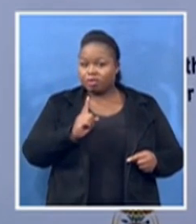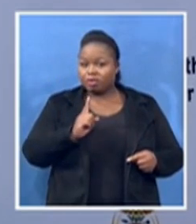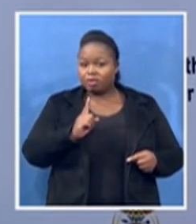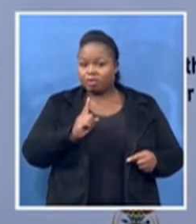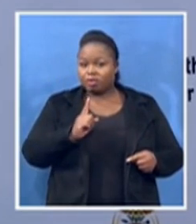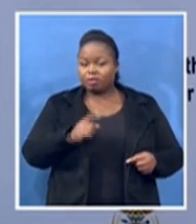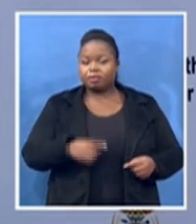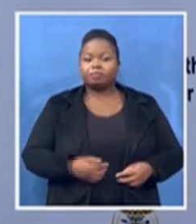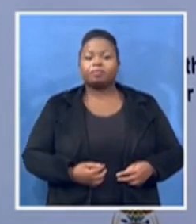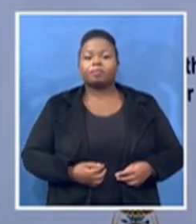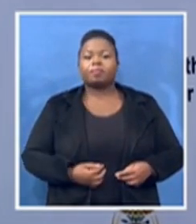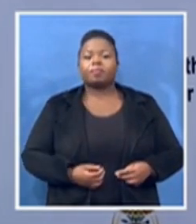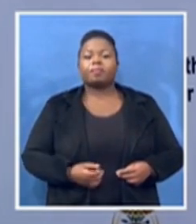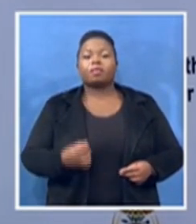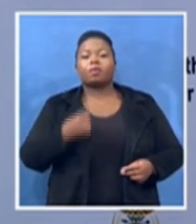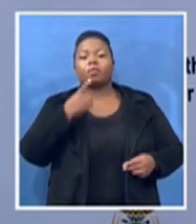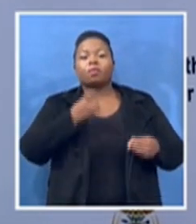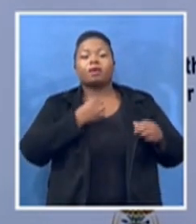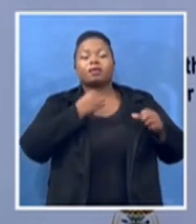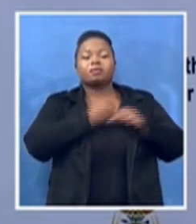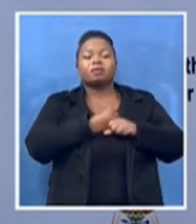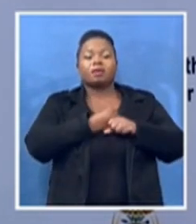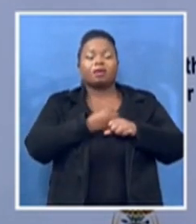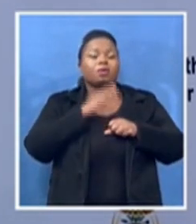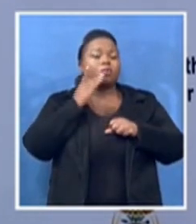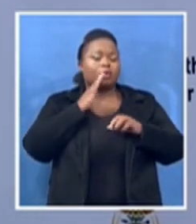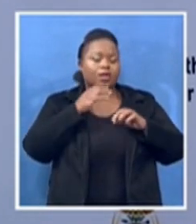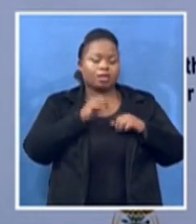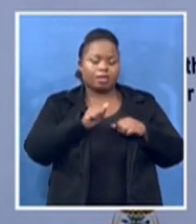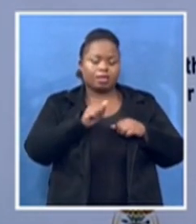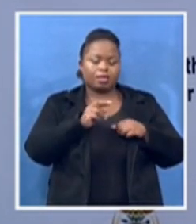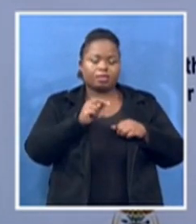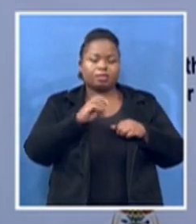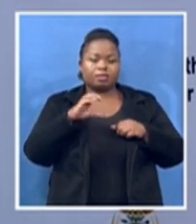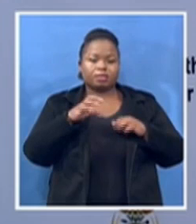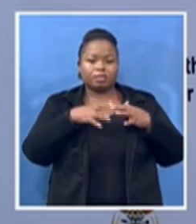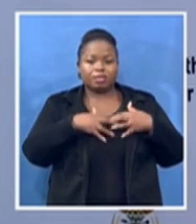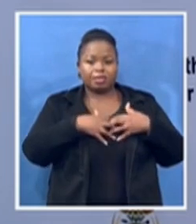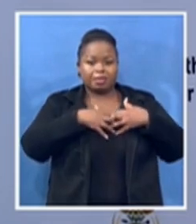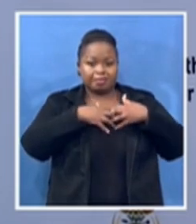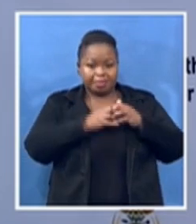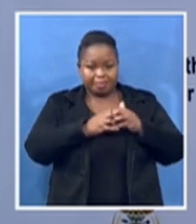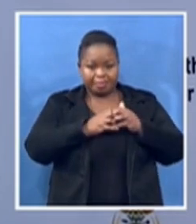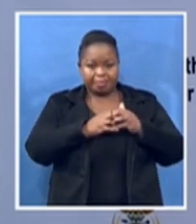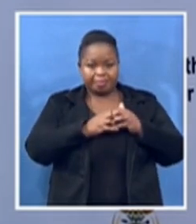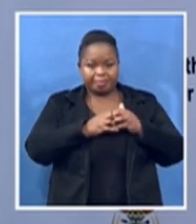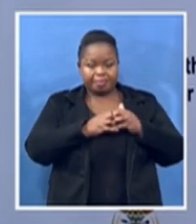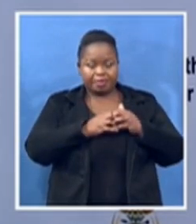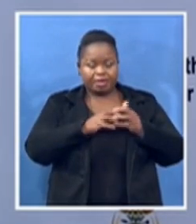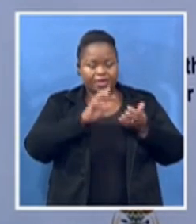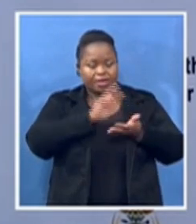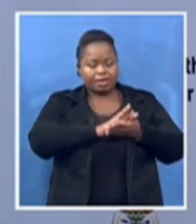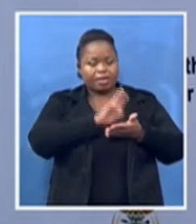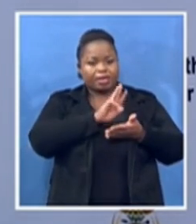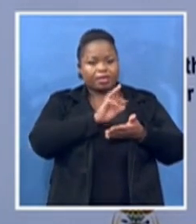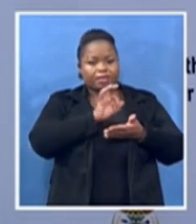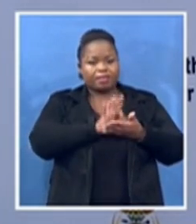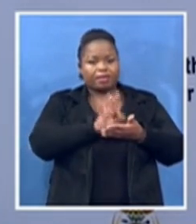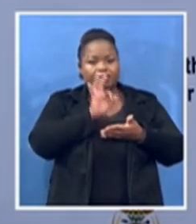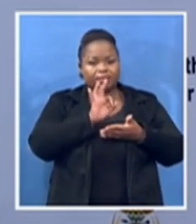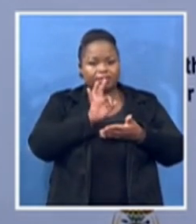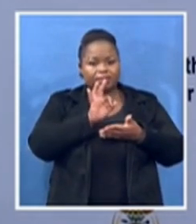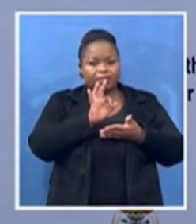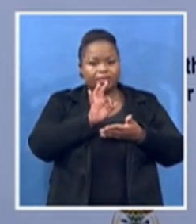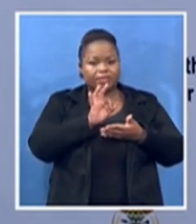African National Congress in 1913, she led women in Blumfontein,